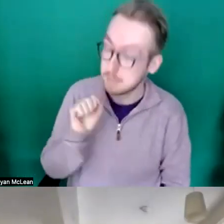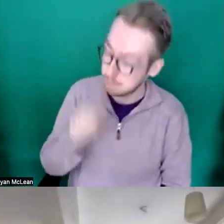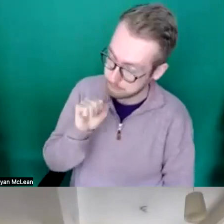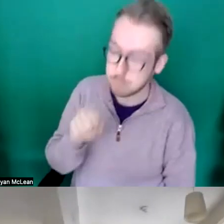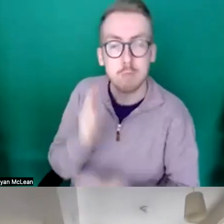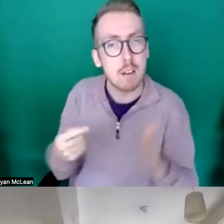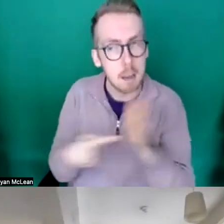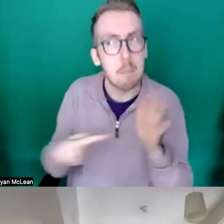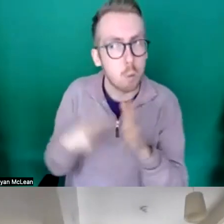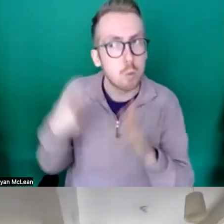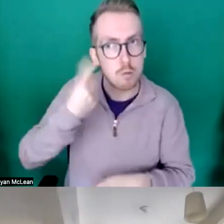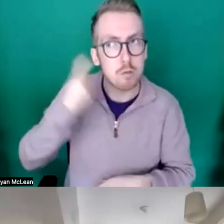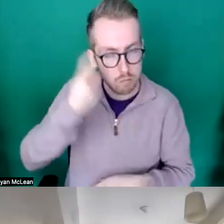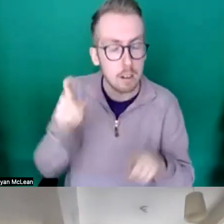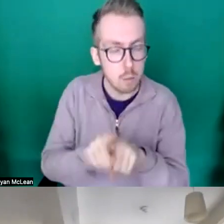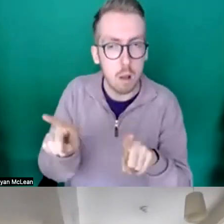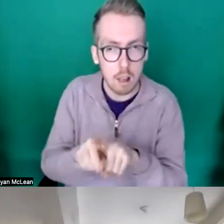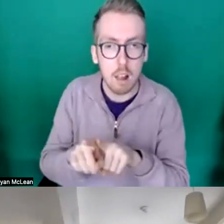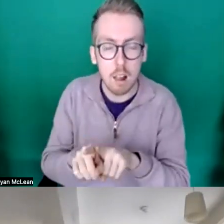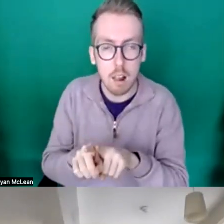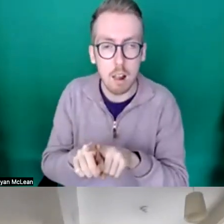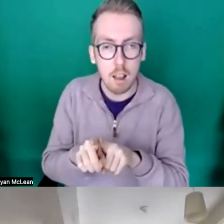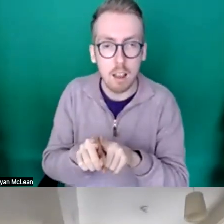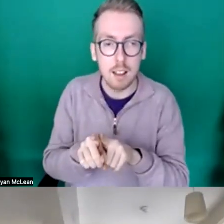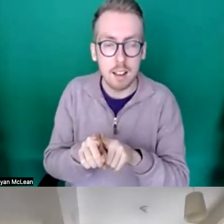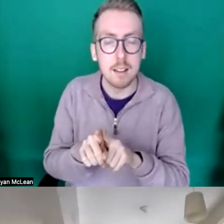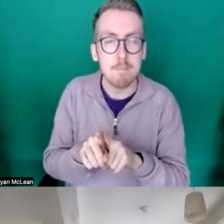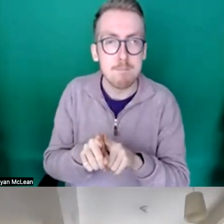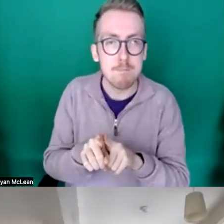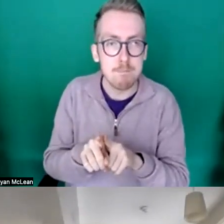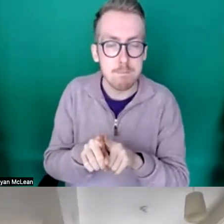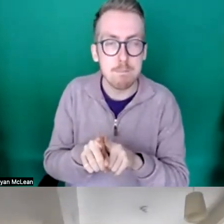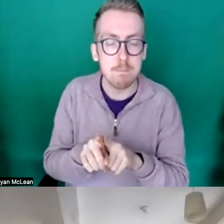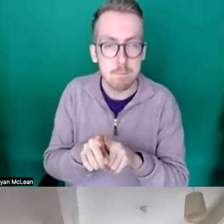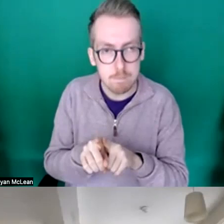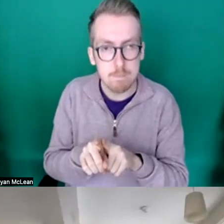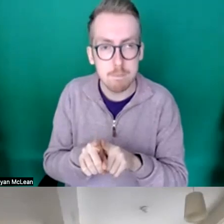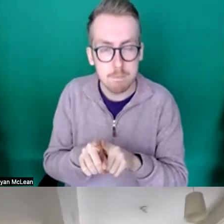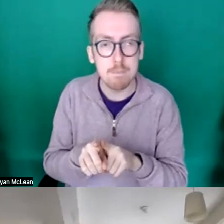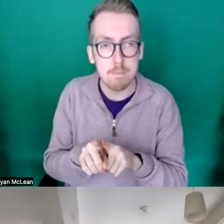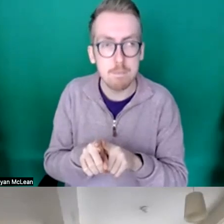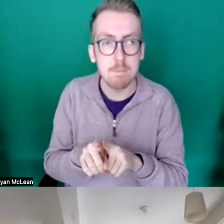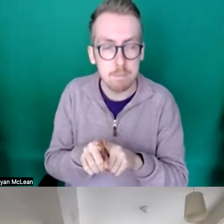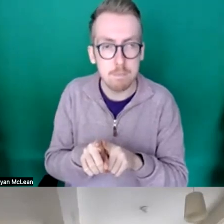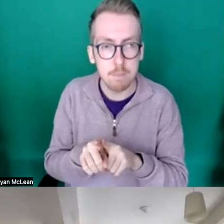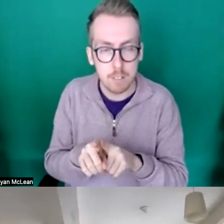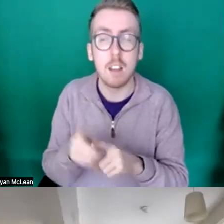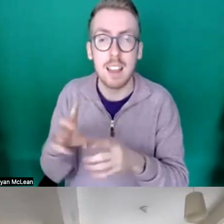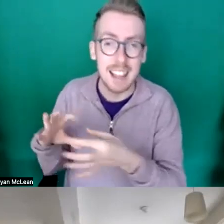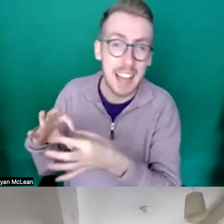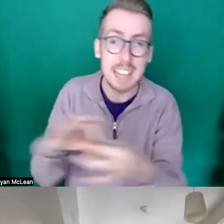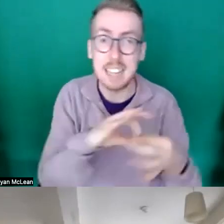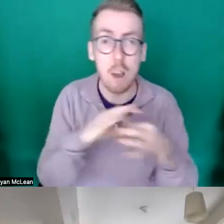consideration um to think about there is that the networks for